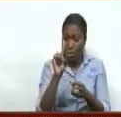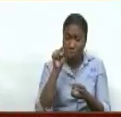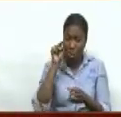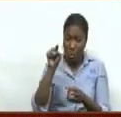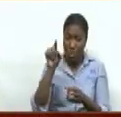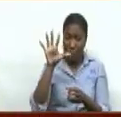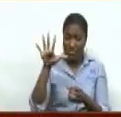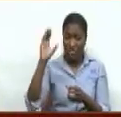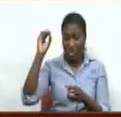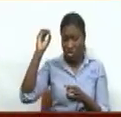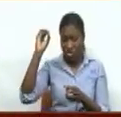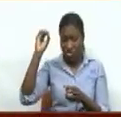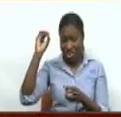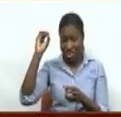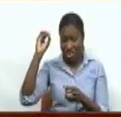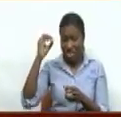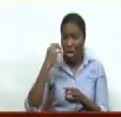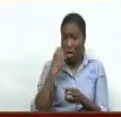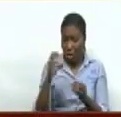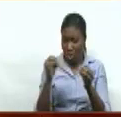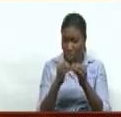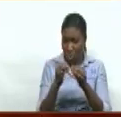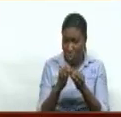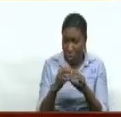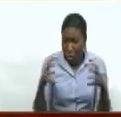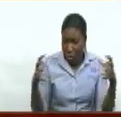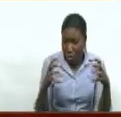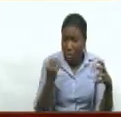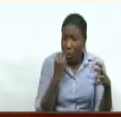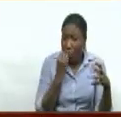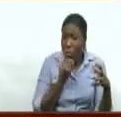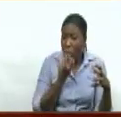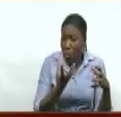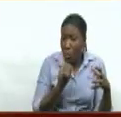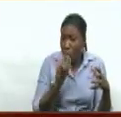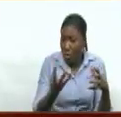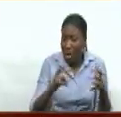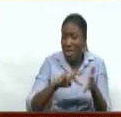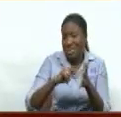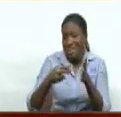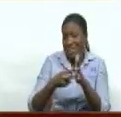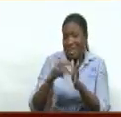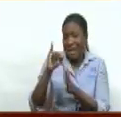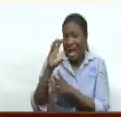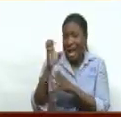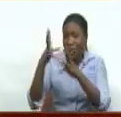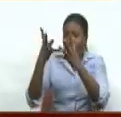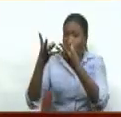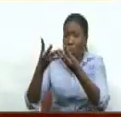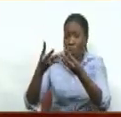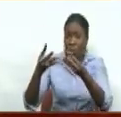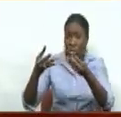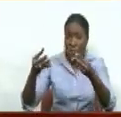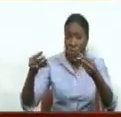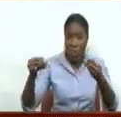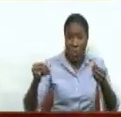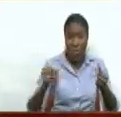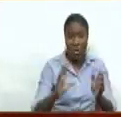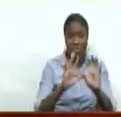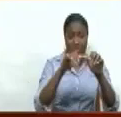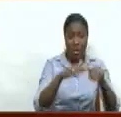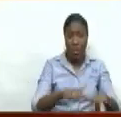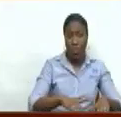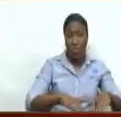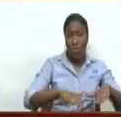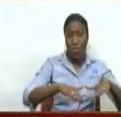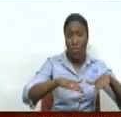there will be more and more water coming off of the ice sheets and very soon they're going to eclipse all other sources of sea level rise.